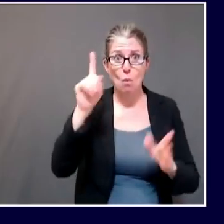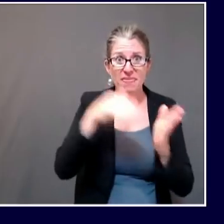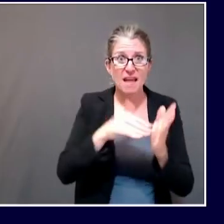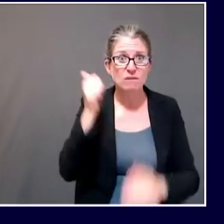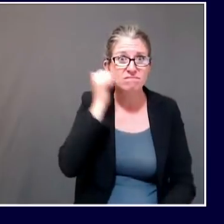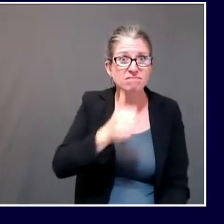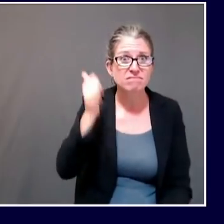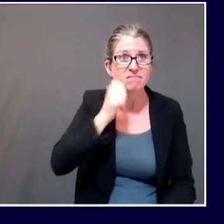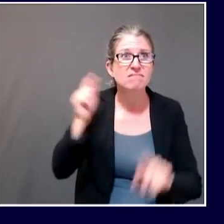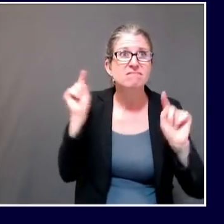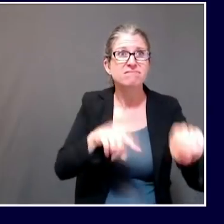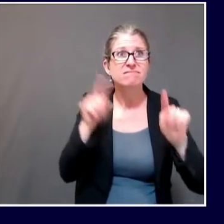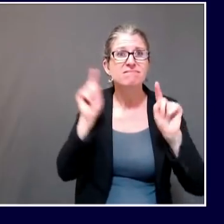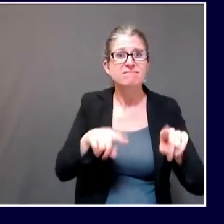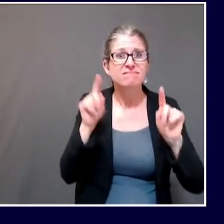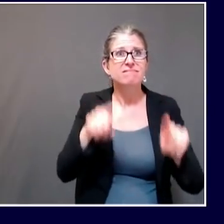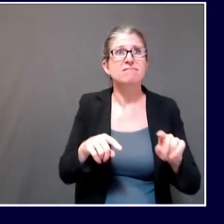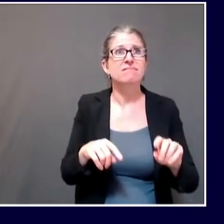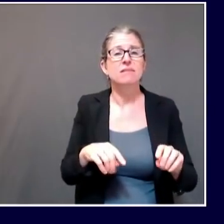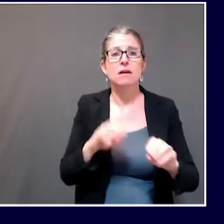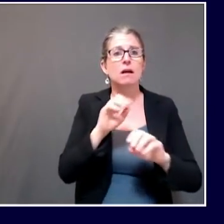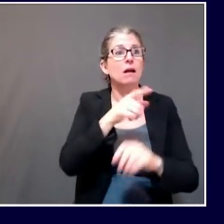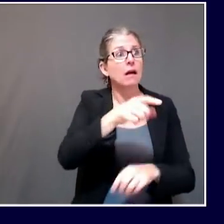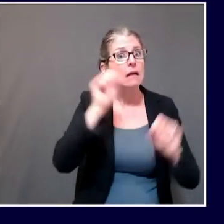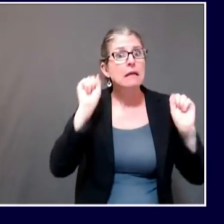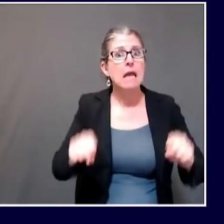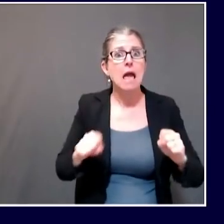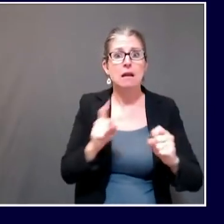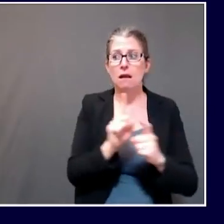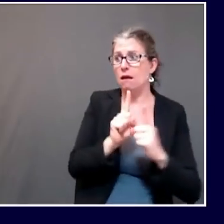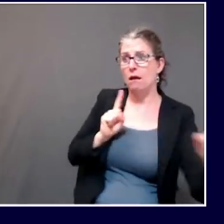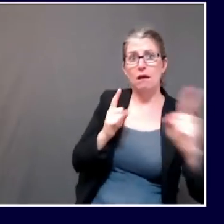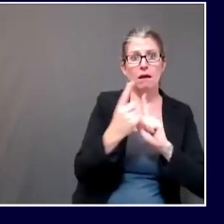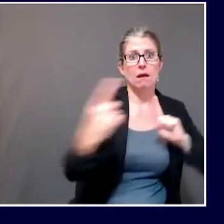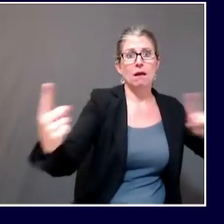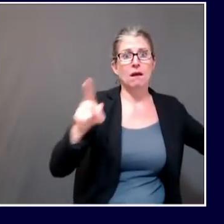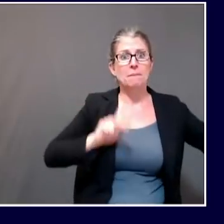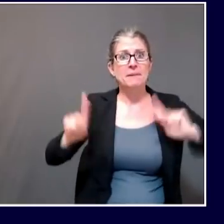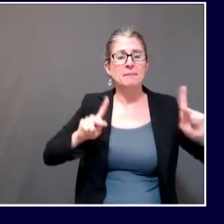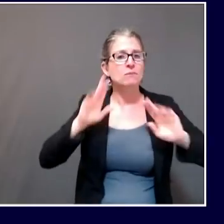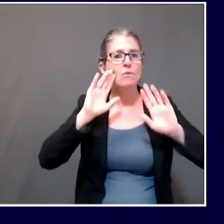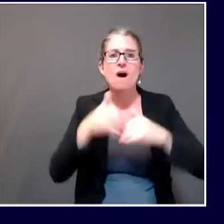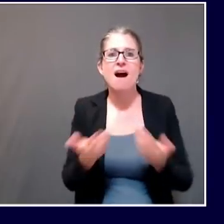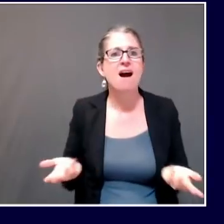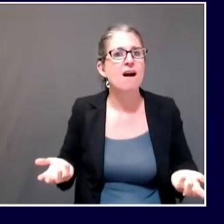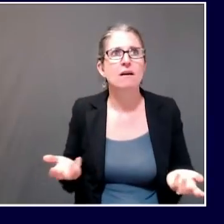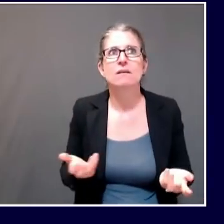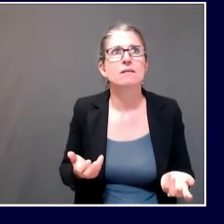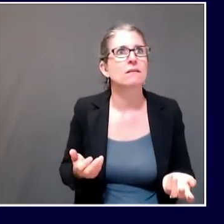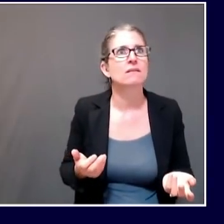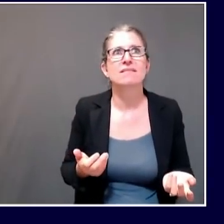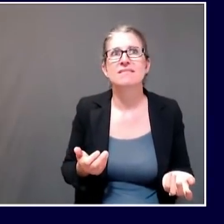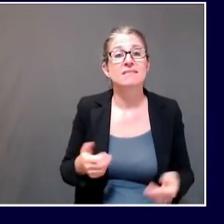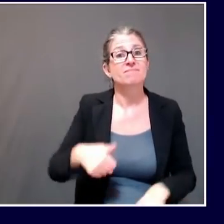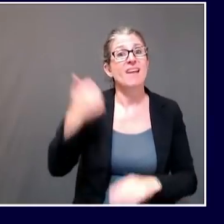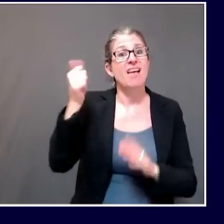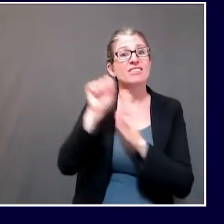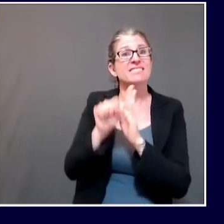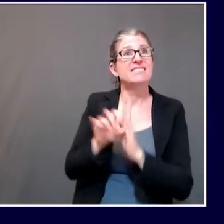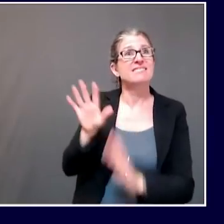as we've seen in different parts of the state, when you have large uncontrolled gatherings, the results can be deadly.